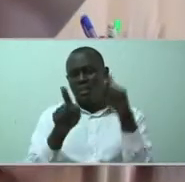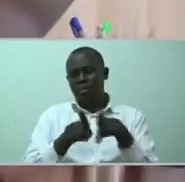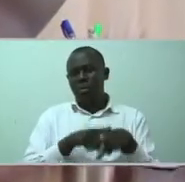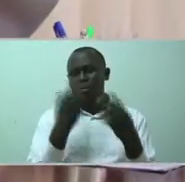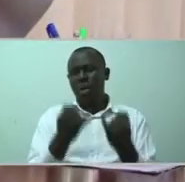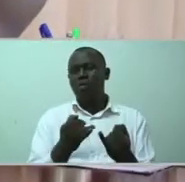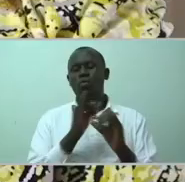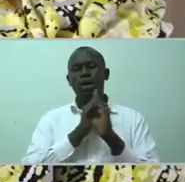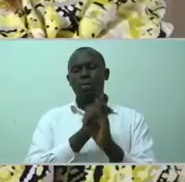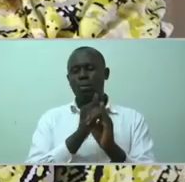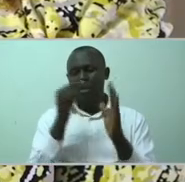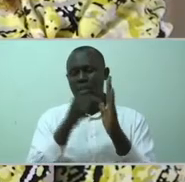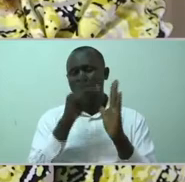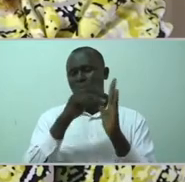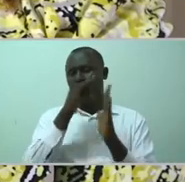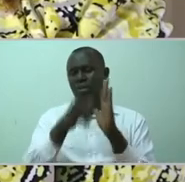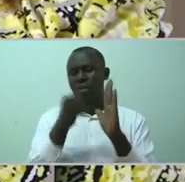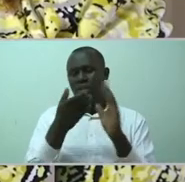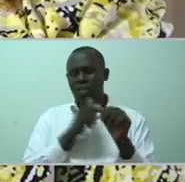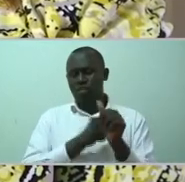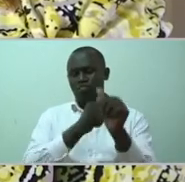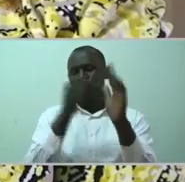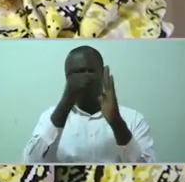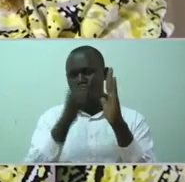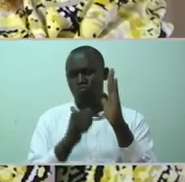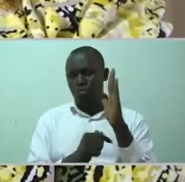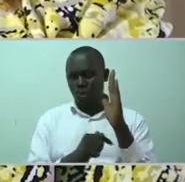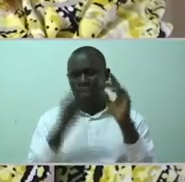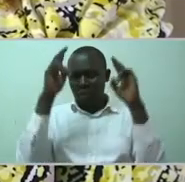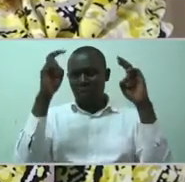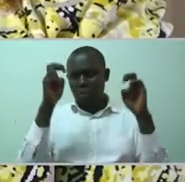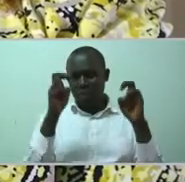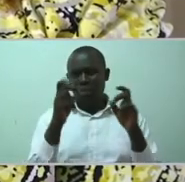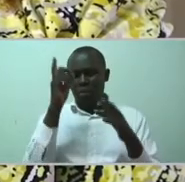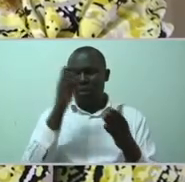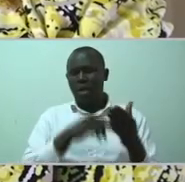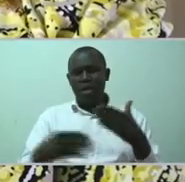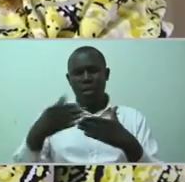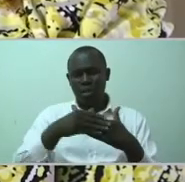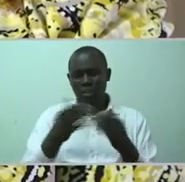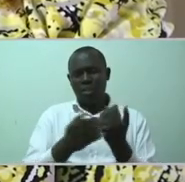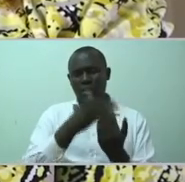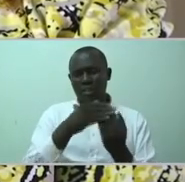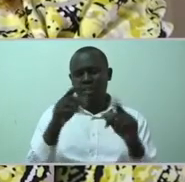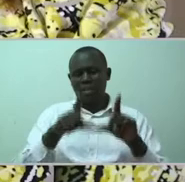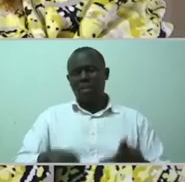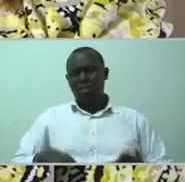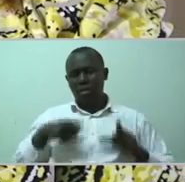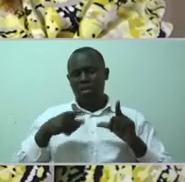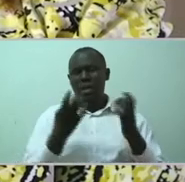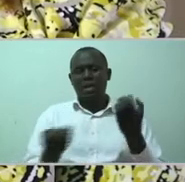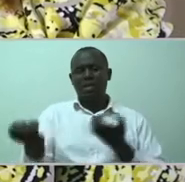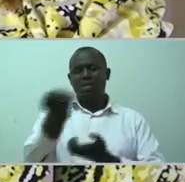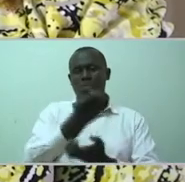our project in the following thematic areas. Rehabilitation and care, livelihood and economic